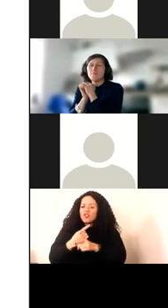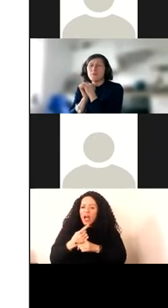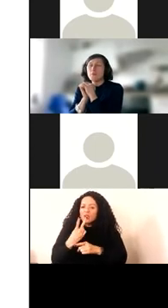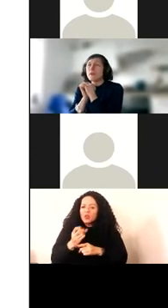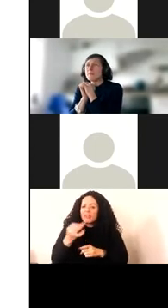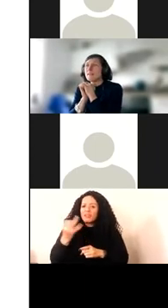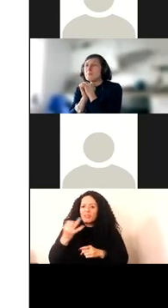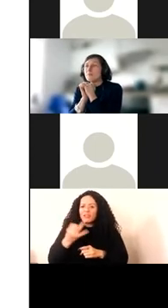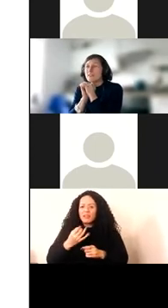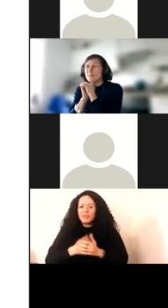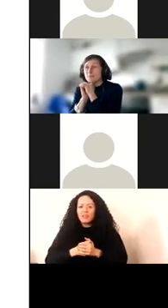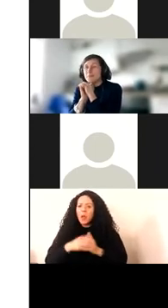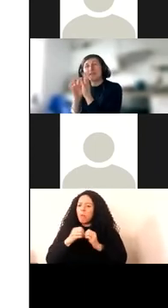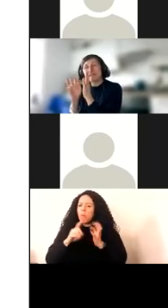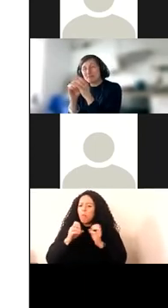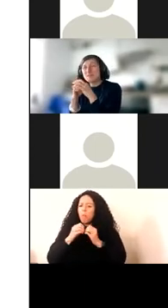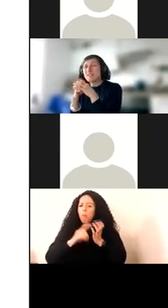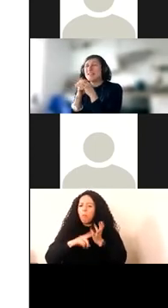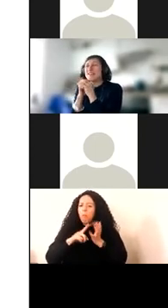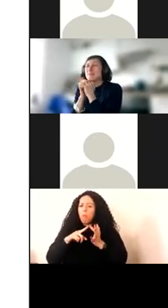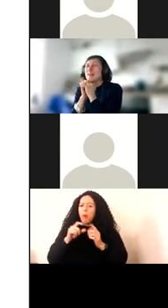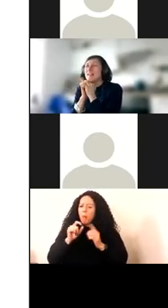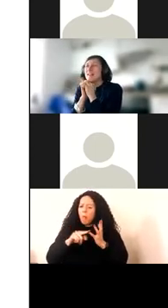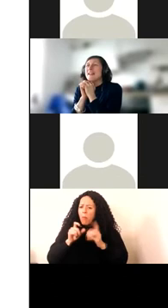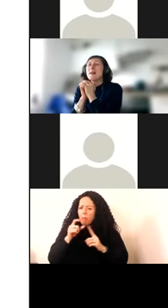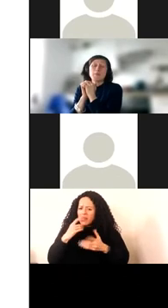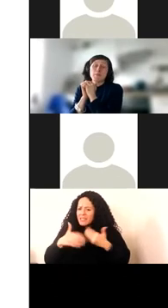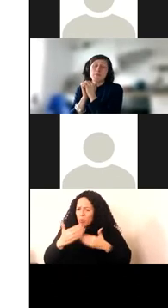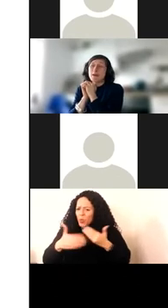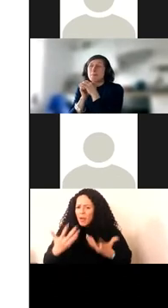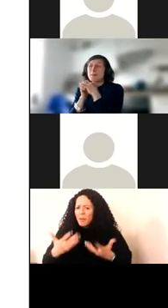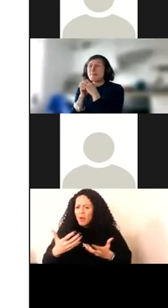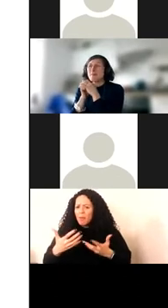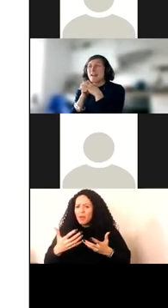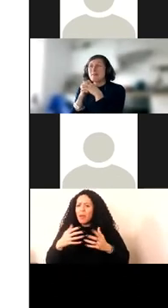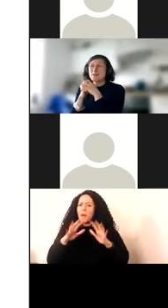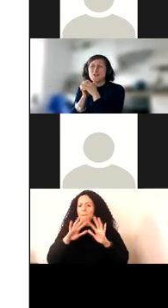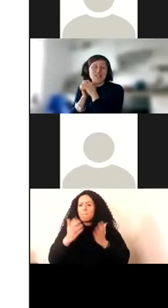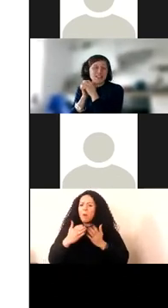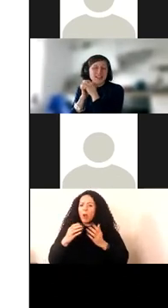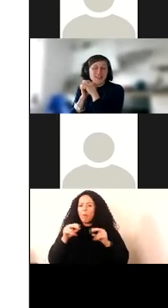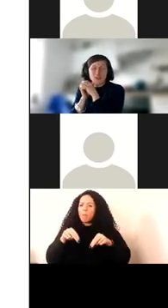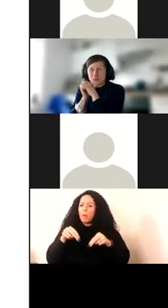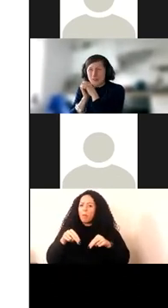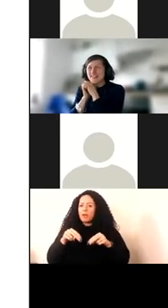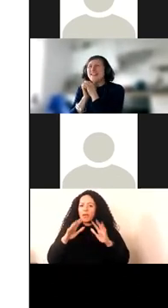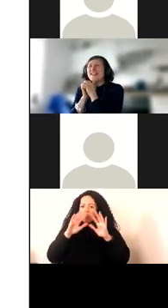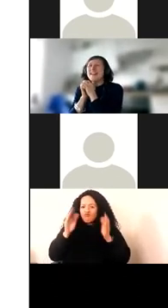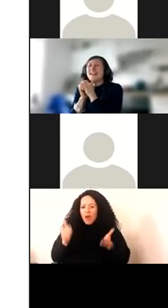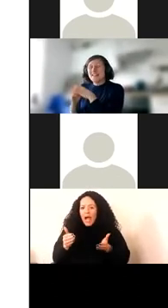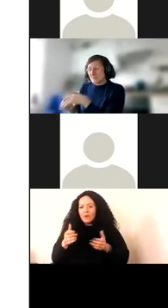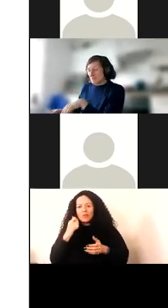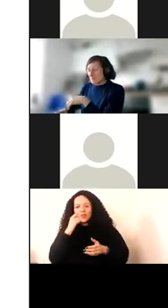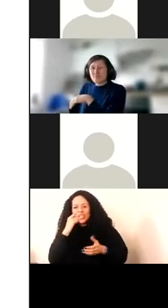if Bubble Pup is moving at the moment, but we shall take that as a buy. But Bubble Pup is round, cheeky and joyous.